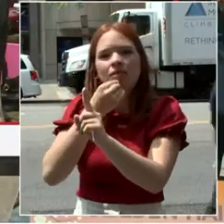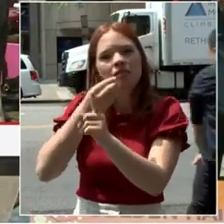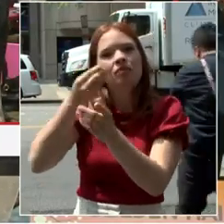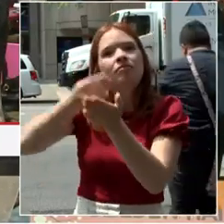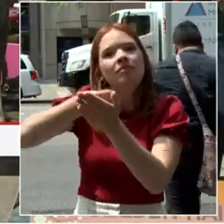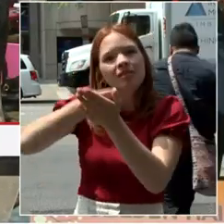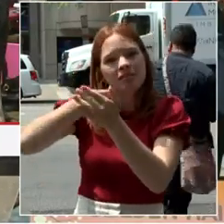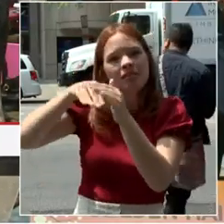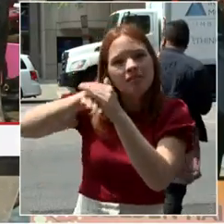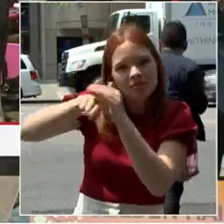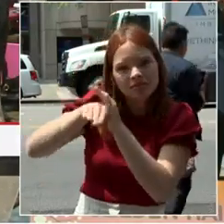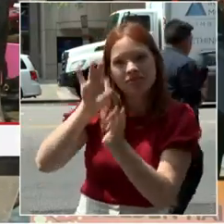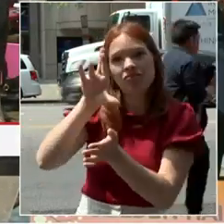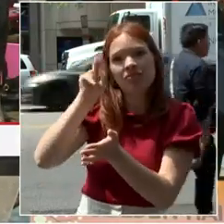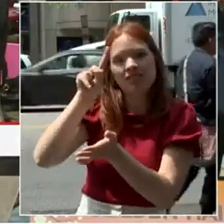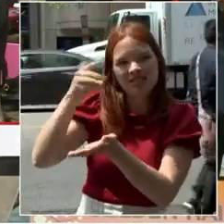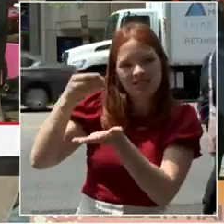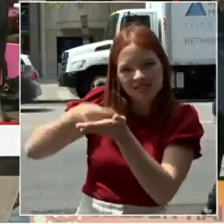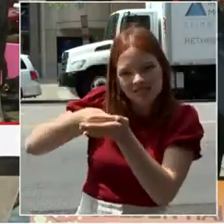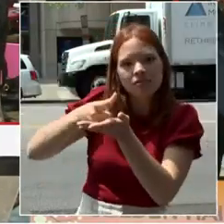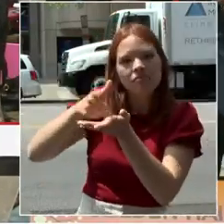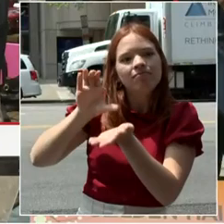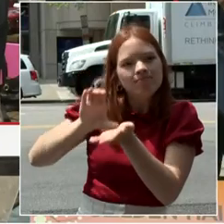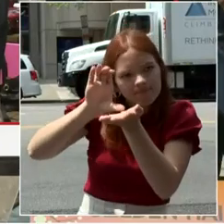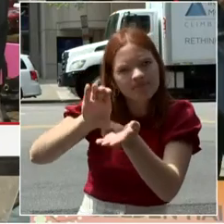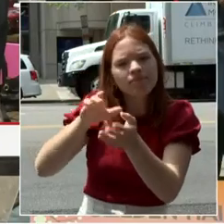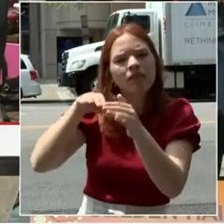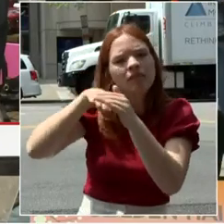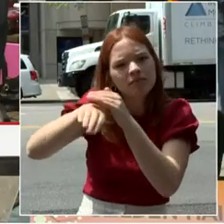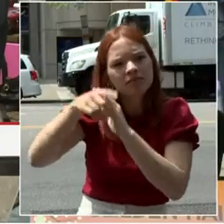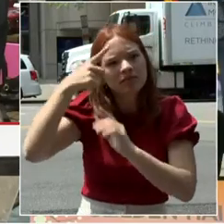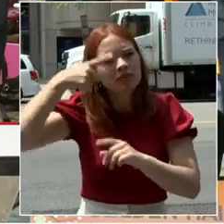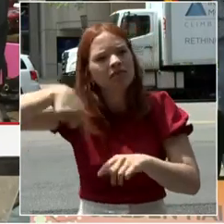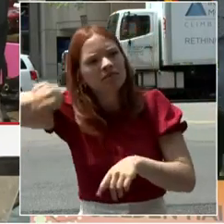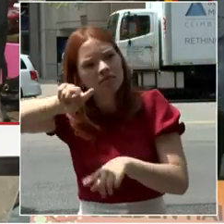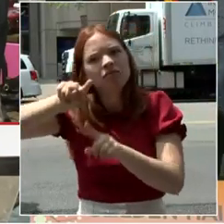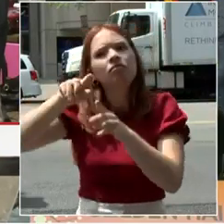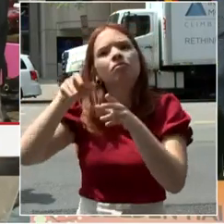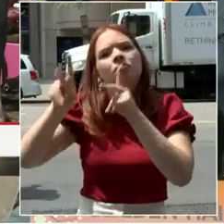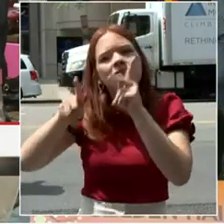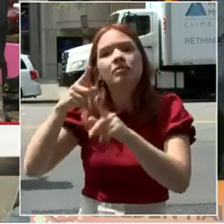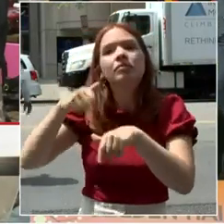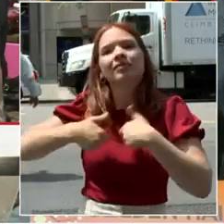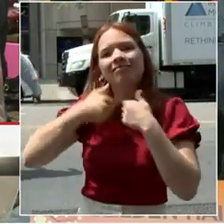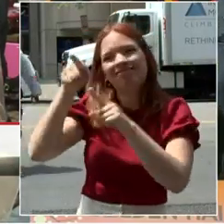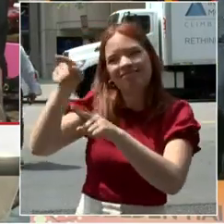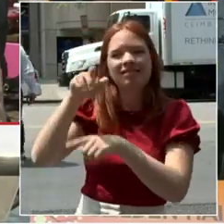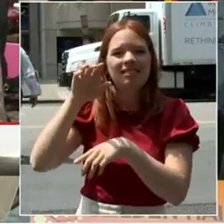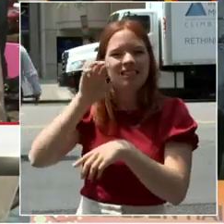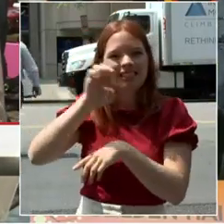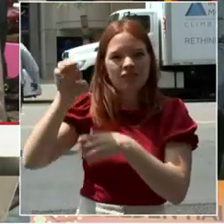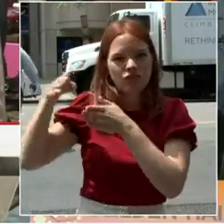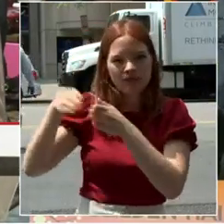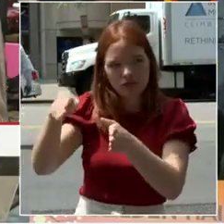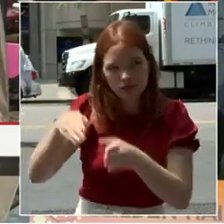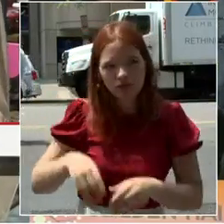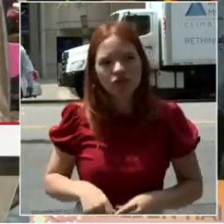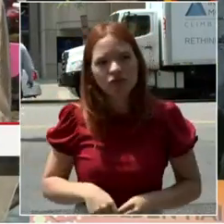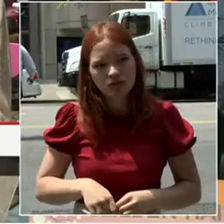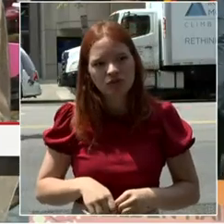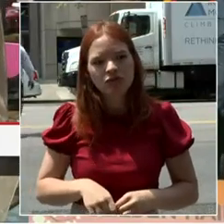complement of things that people need in a neighborhood that makes that neighborhood more affordable. What I mean when I say that is